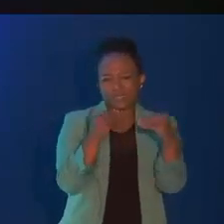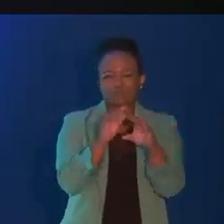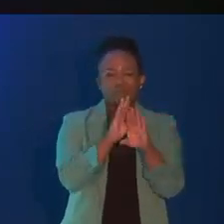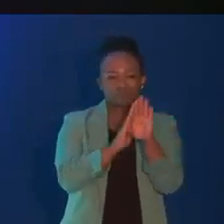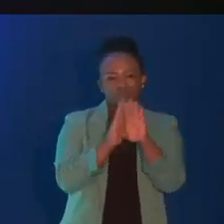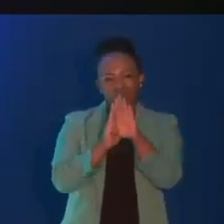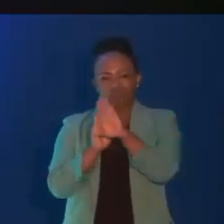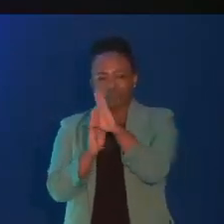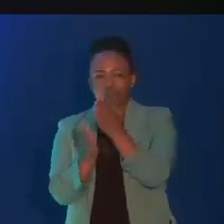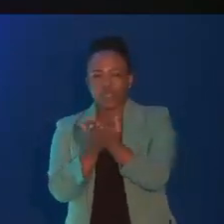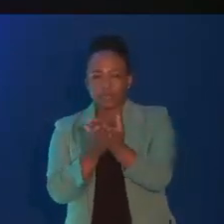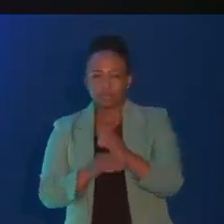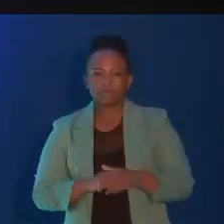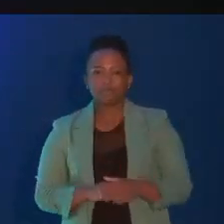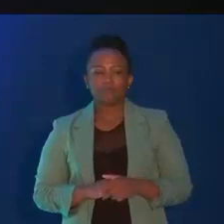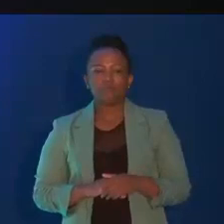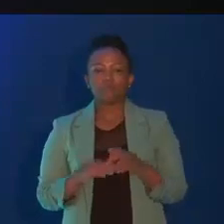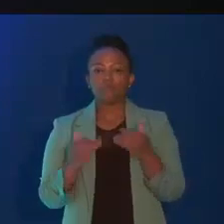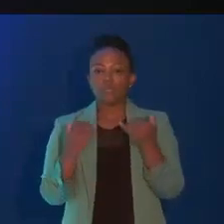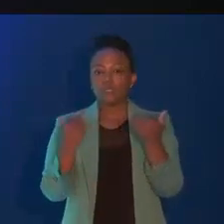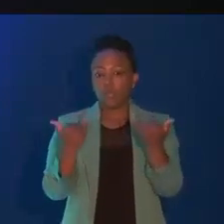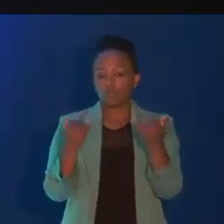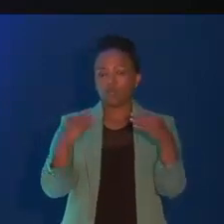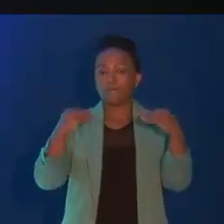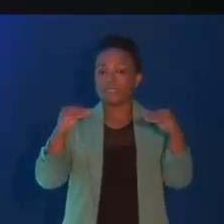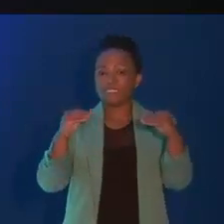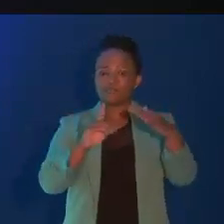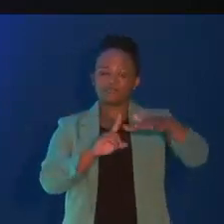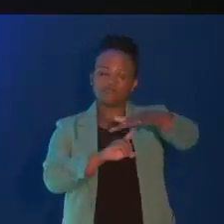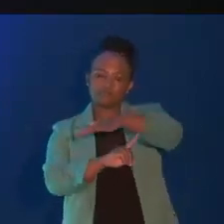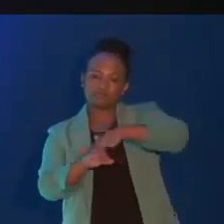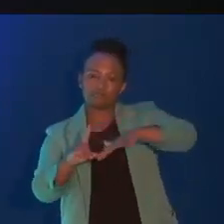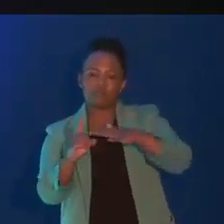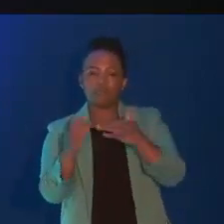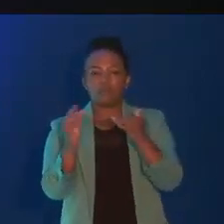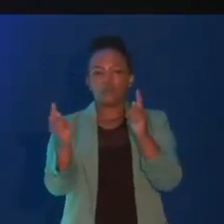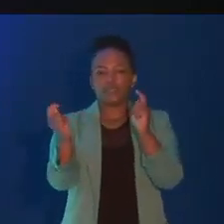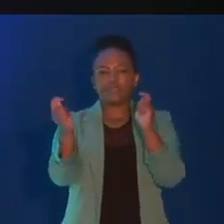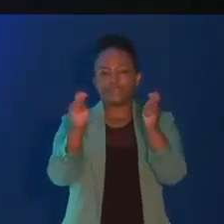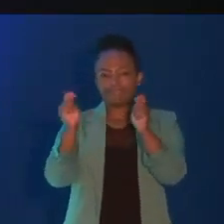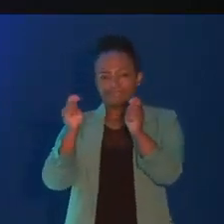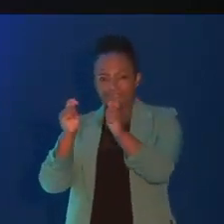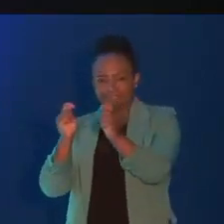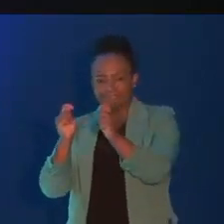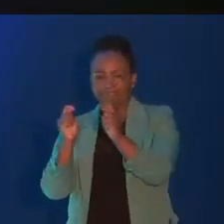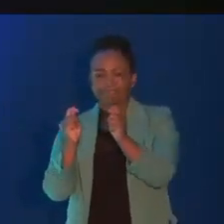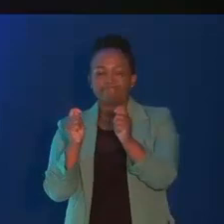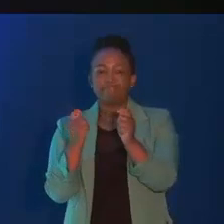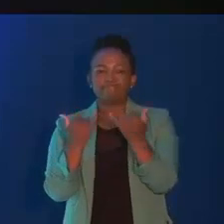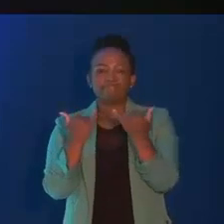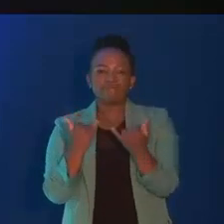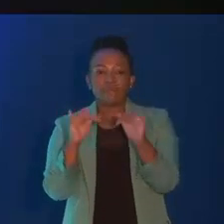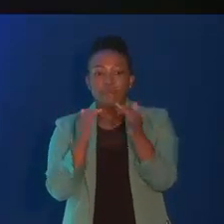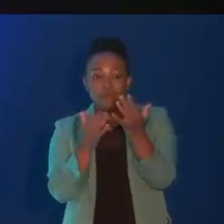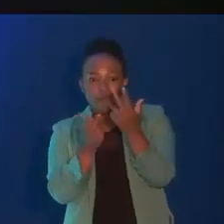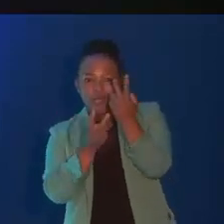are fundamentally changing the business environment in which small enterprises operate. Fellow hustlers,